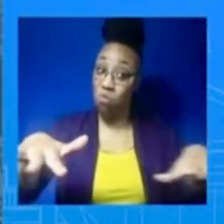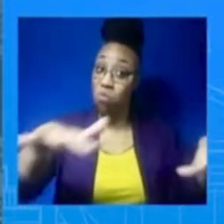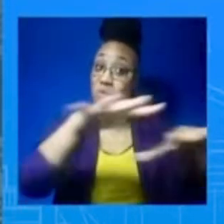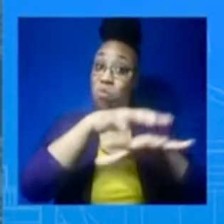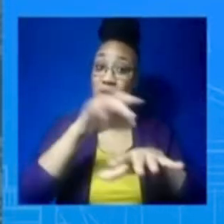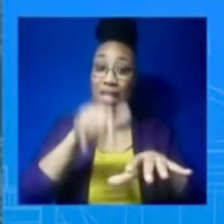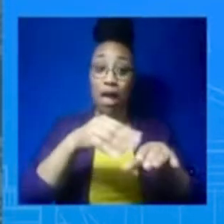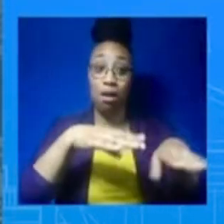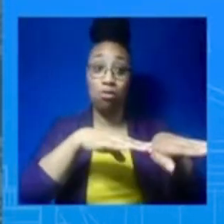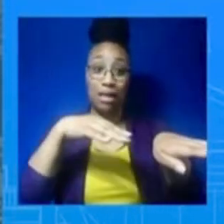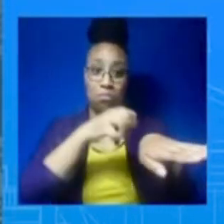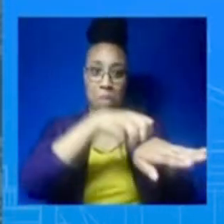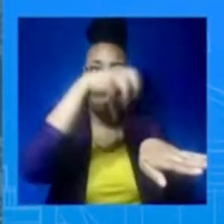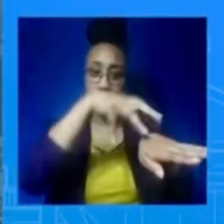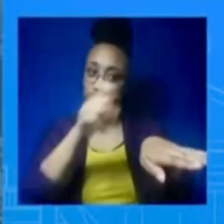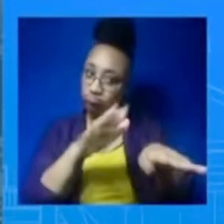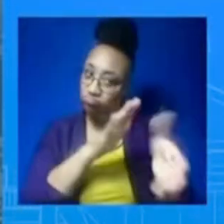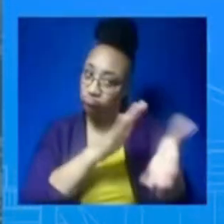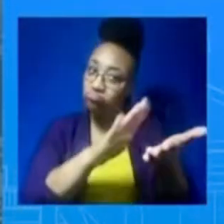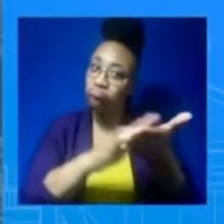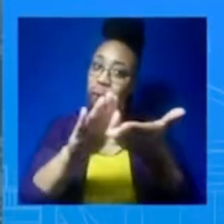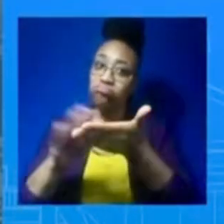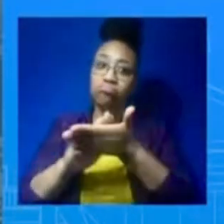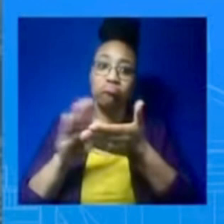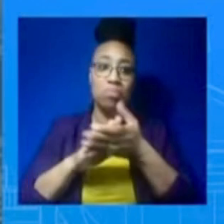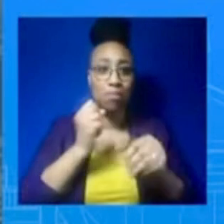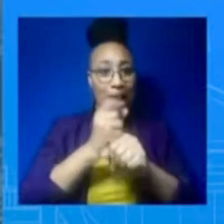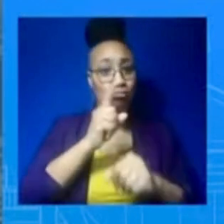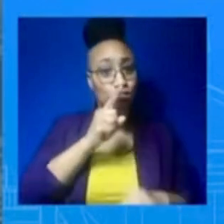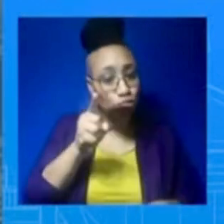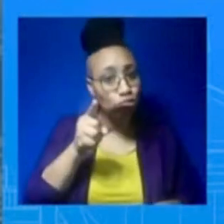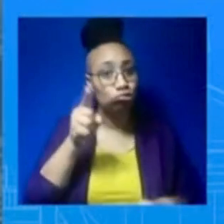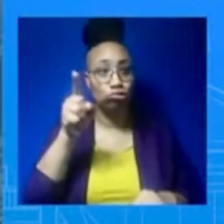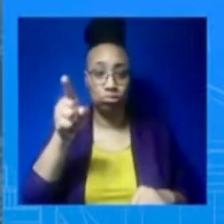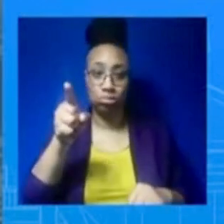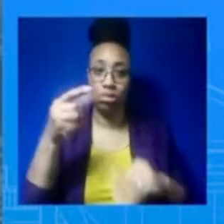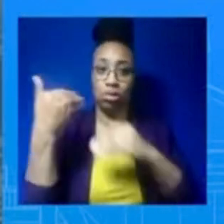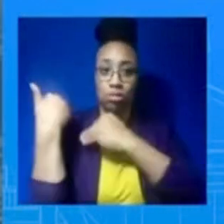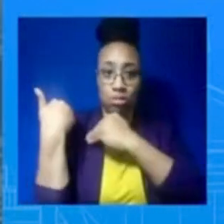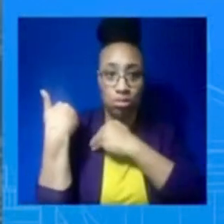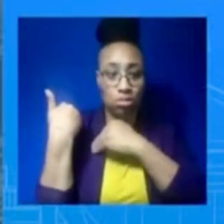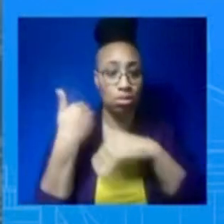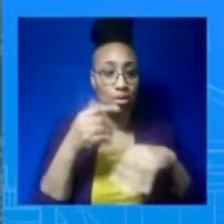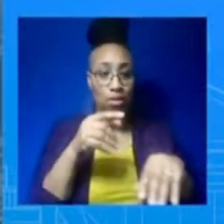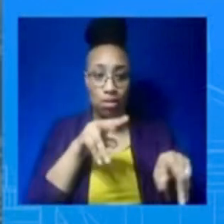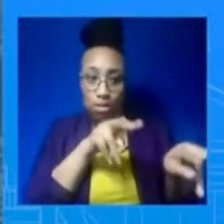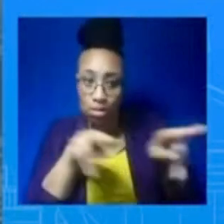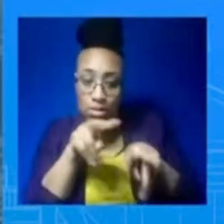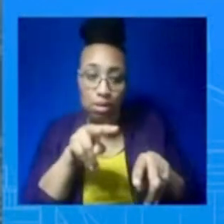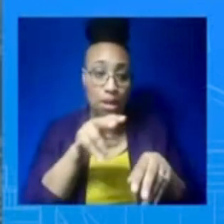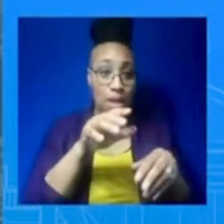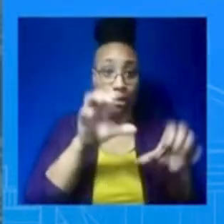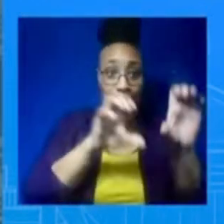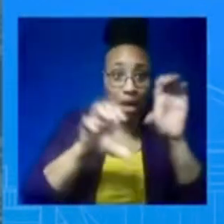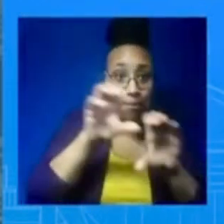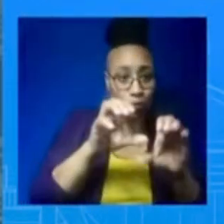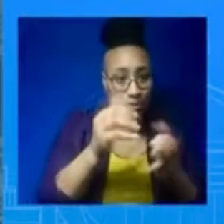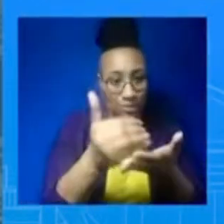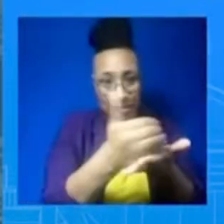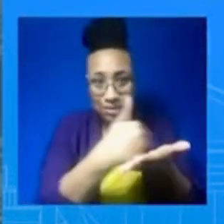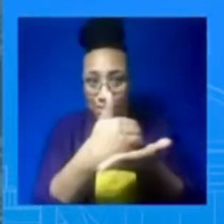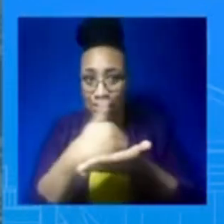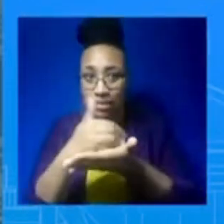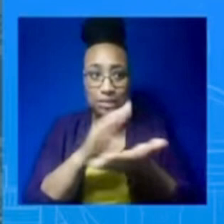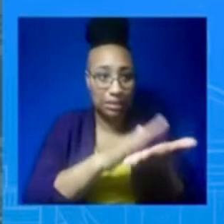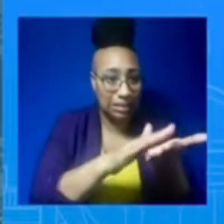containments. There is also an active, as I said, investigation underway. Once the investigation is complete, the federal government will use all